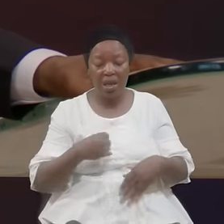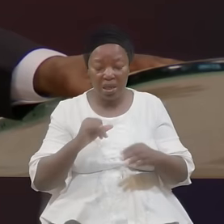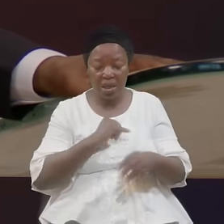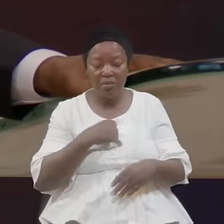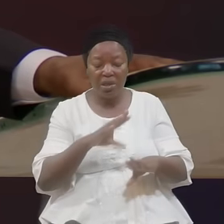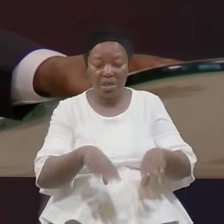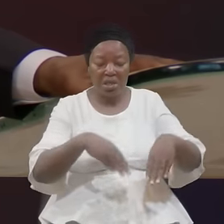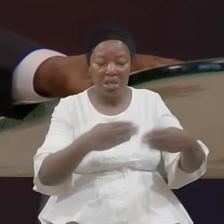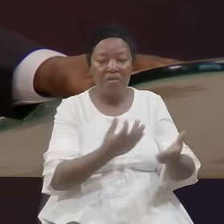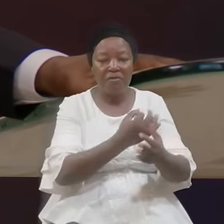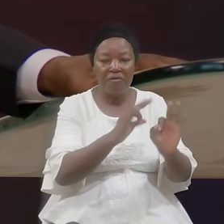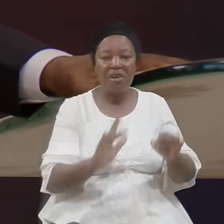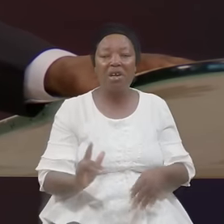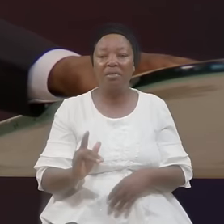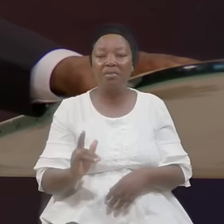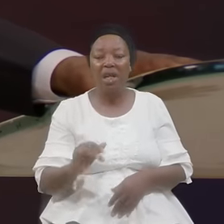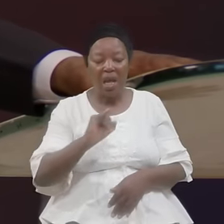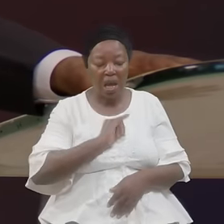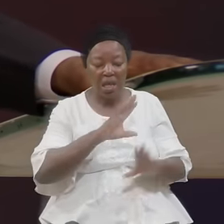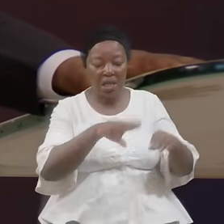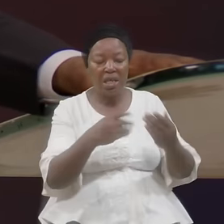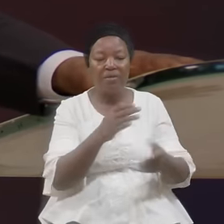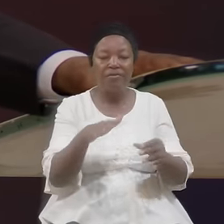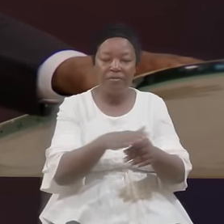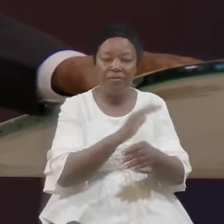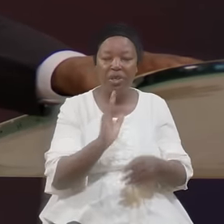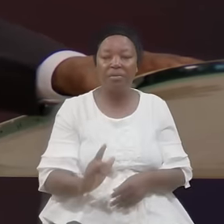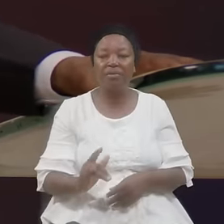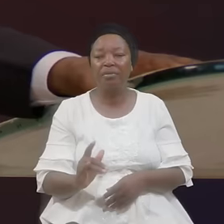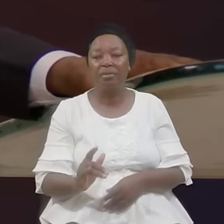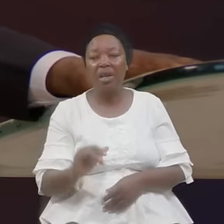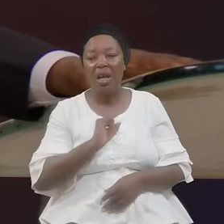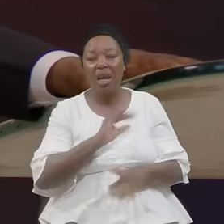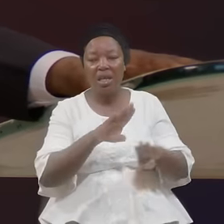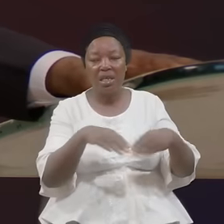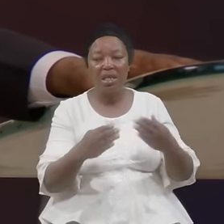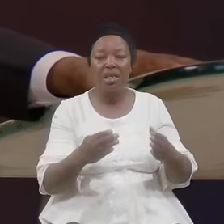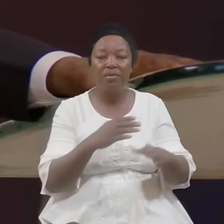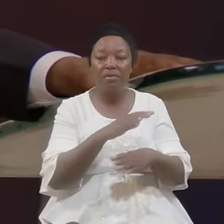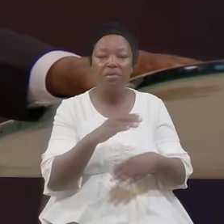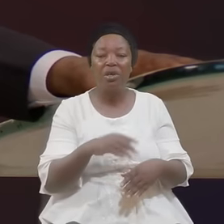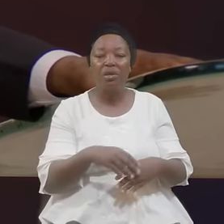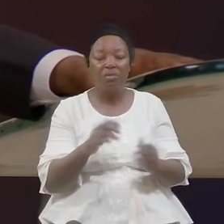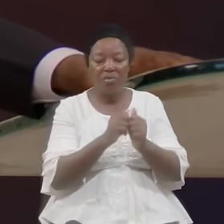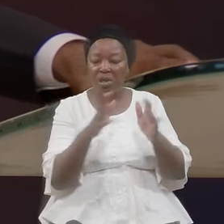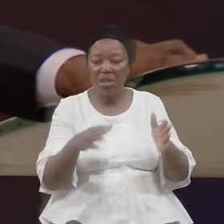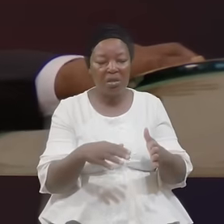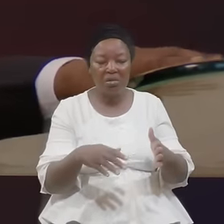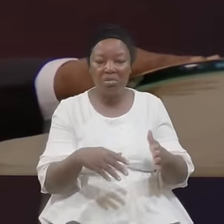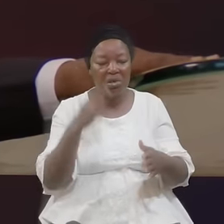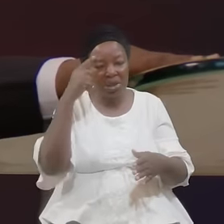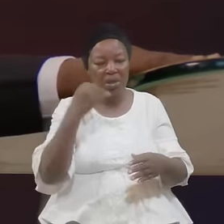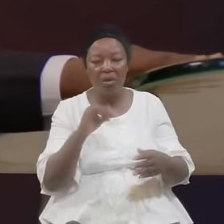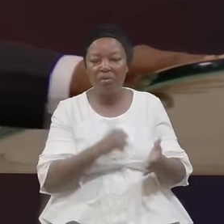Freely I Give Fully I Give On Purpose Not